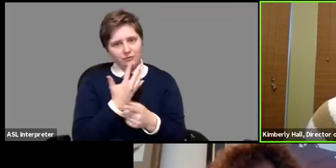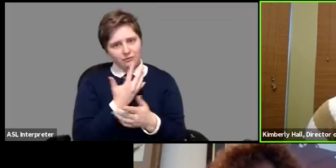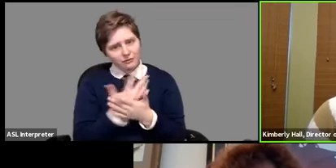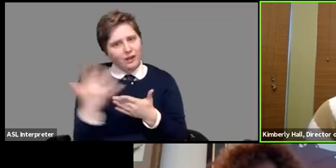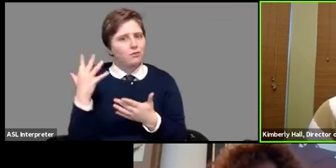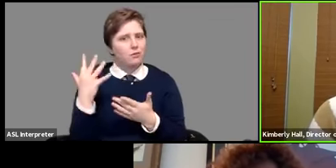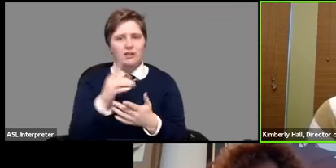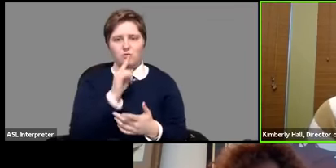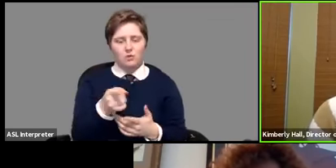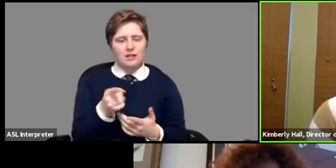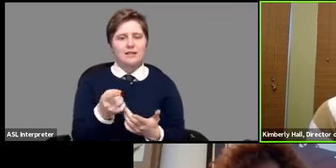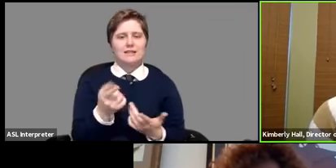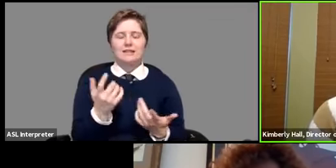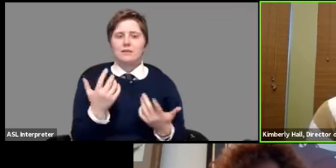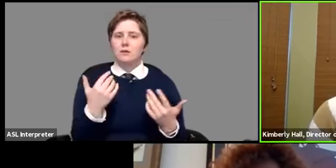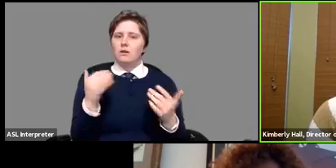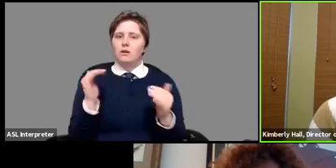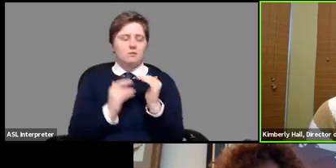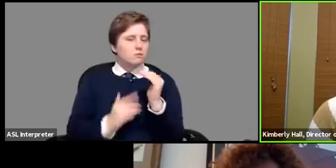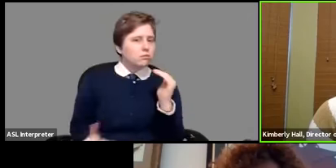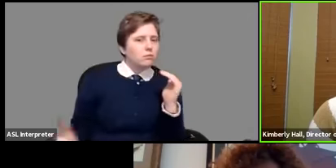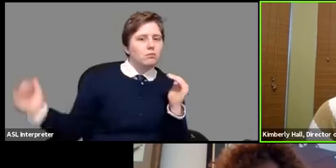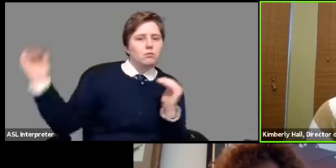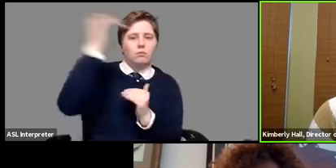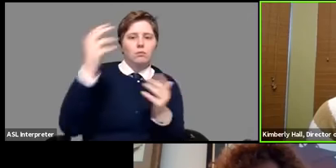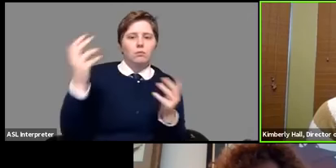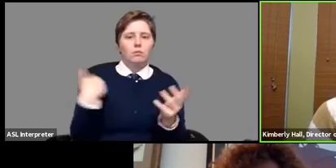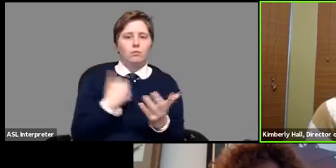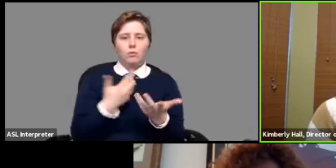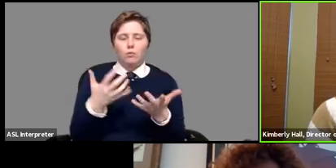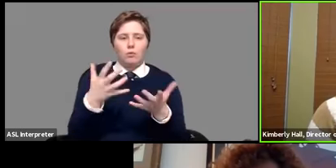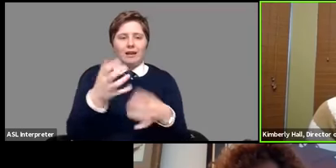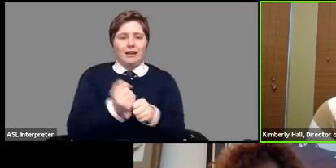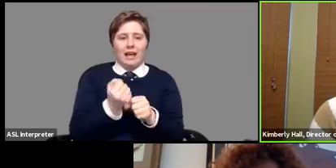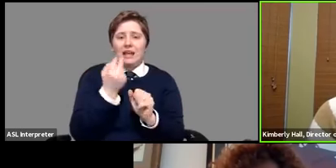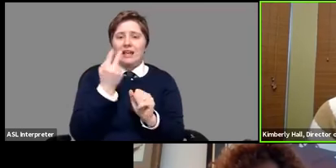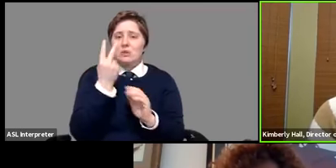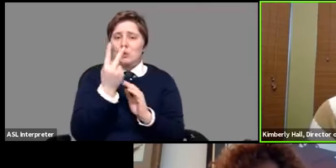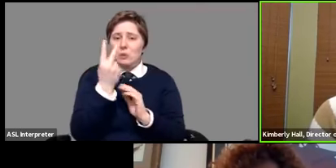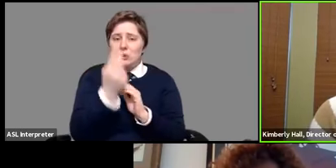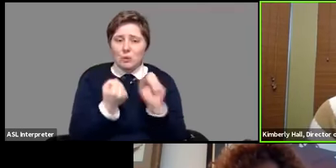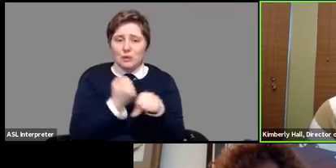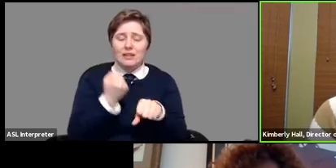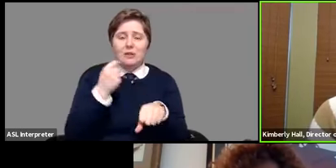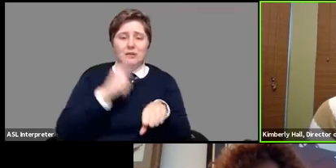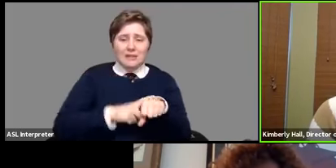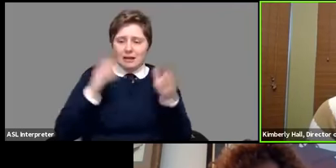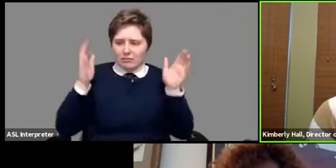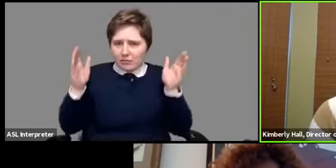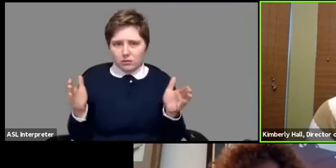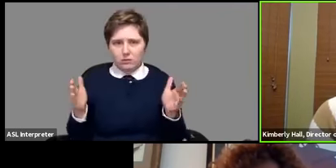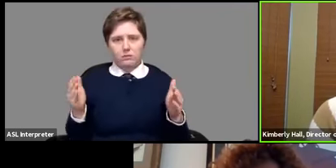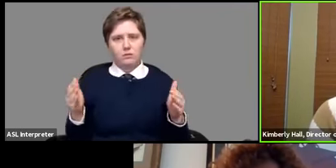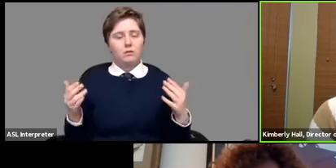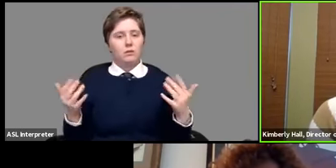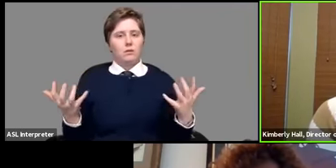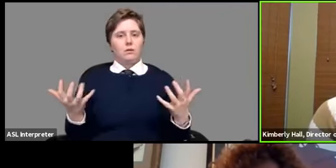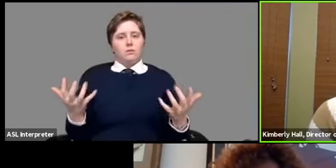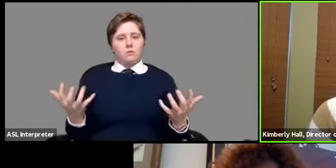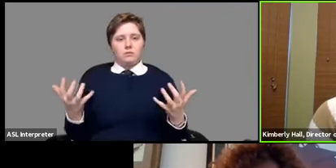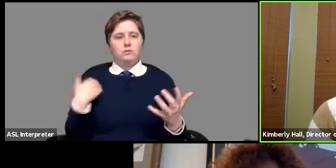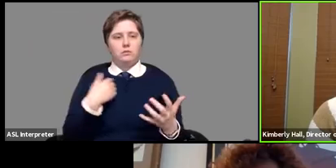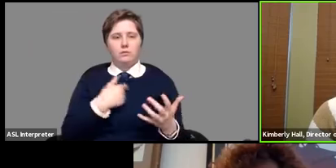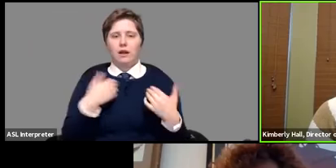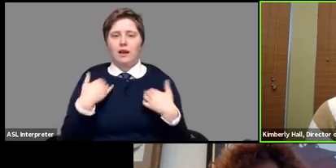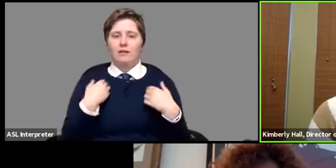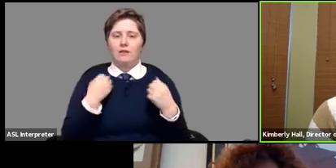has exceeded what we received in an entire two-year period so we are dealing with a